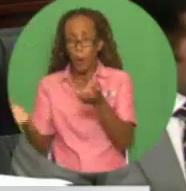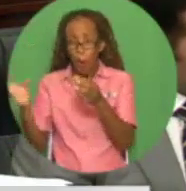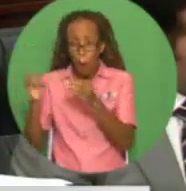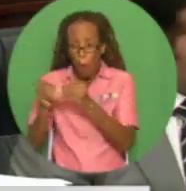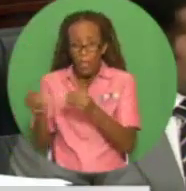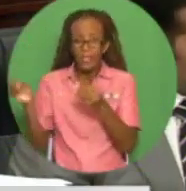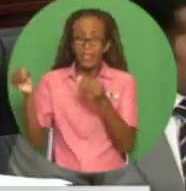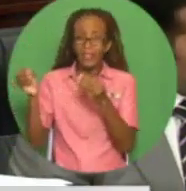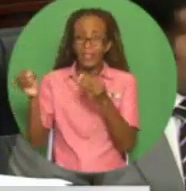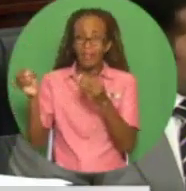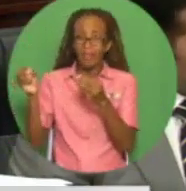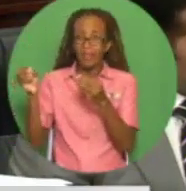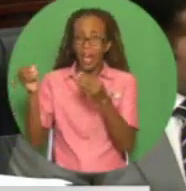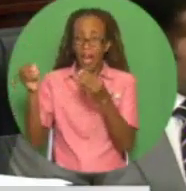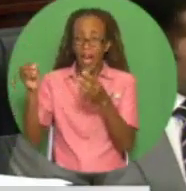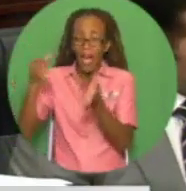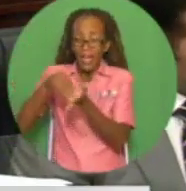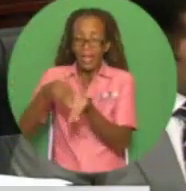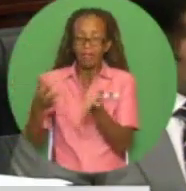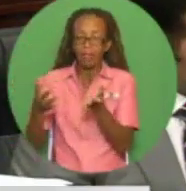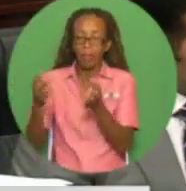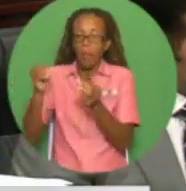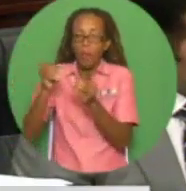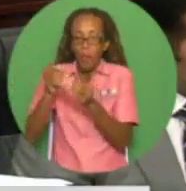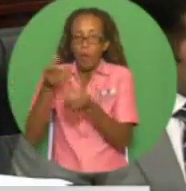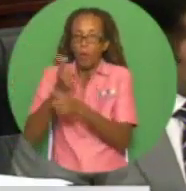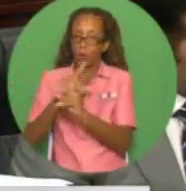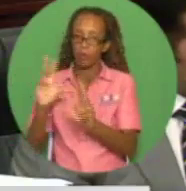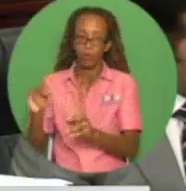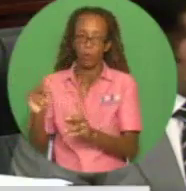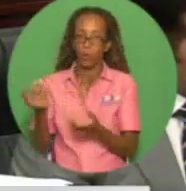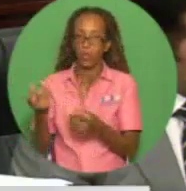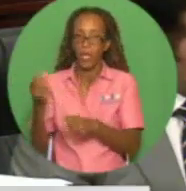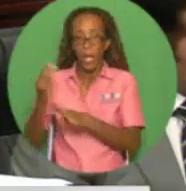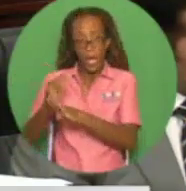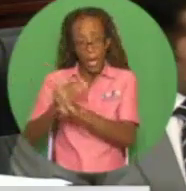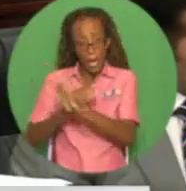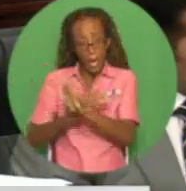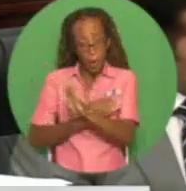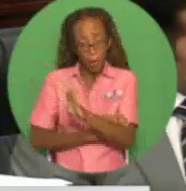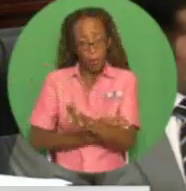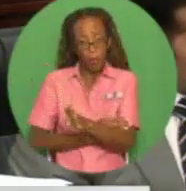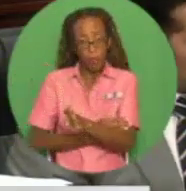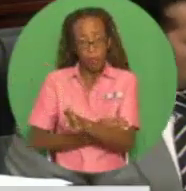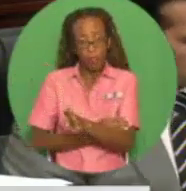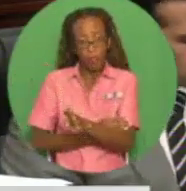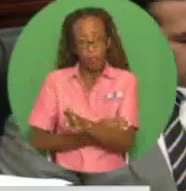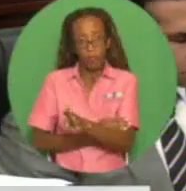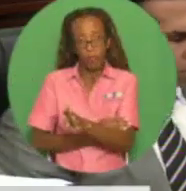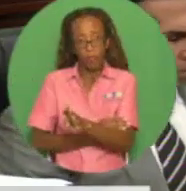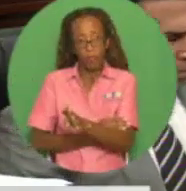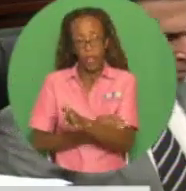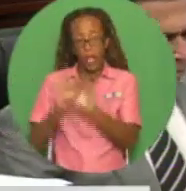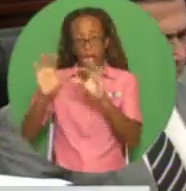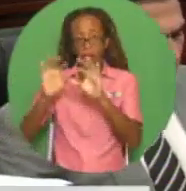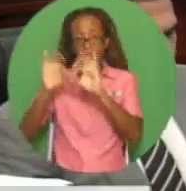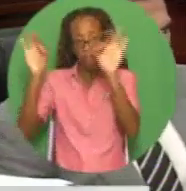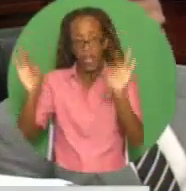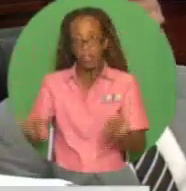.6 billion. Upgrade and maintenance work required in the amount of $7 billion